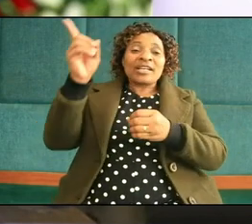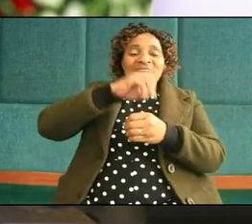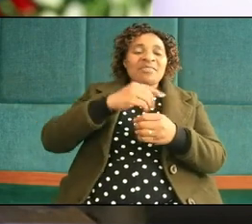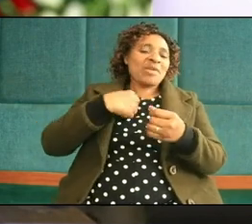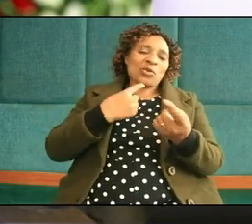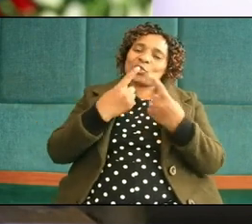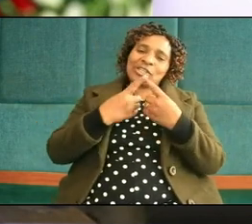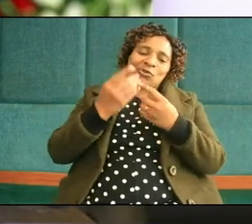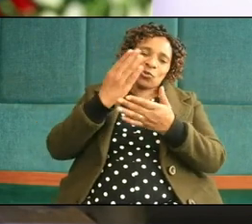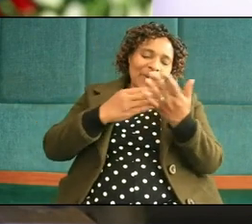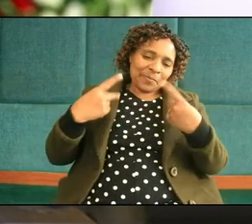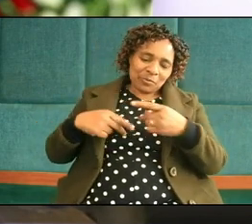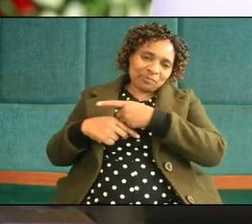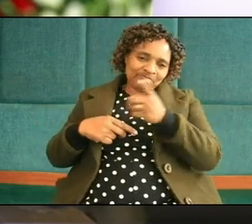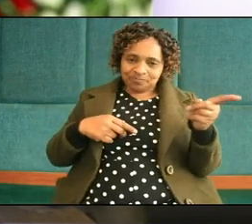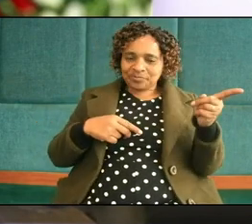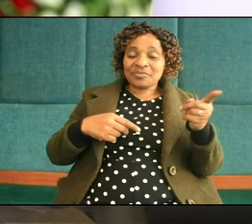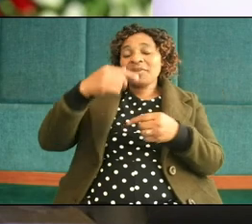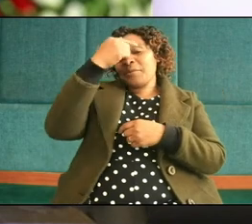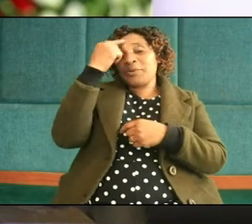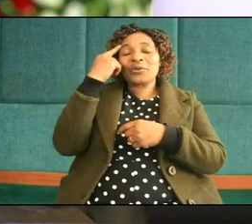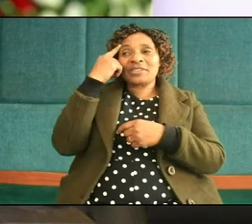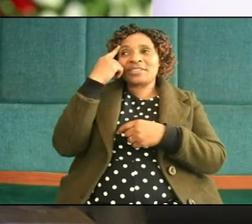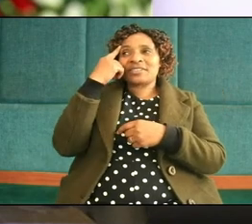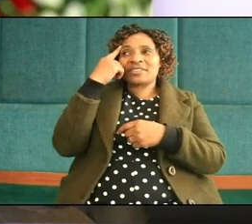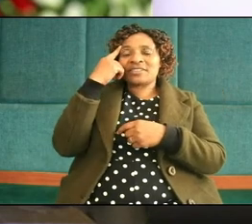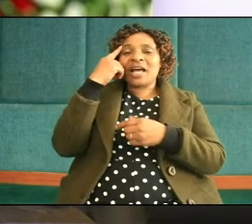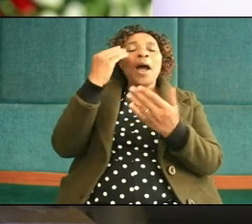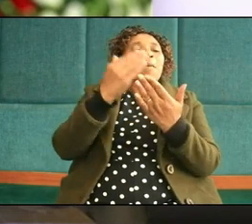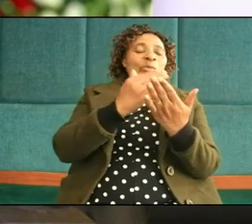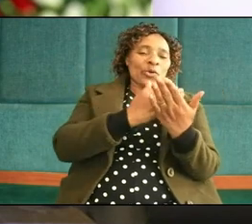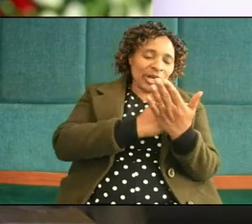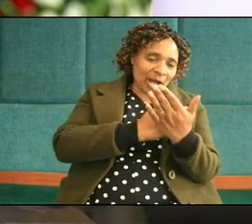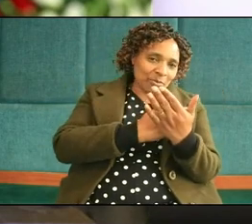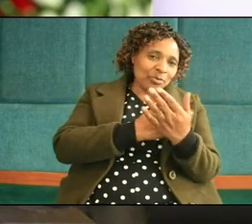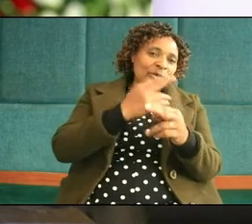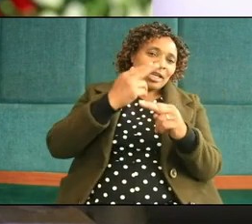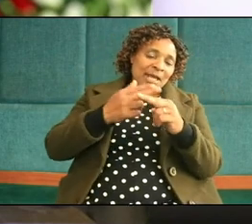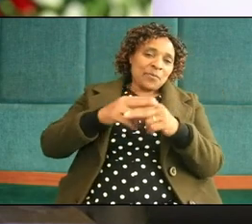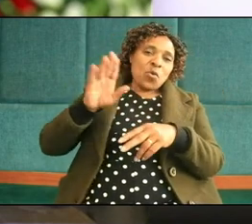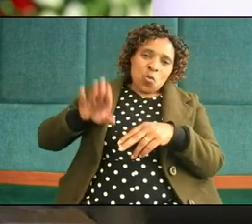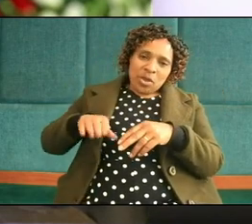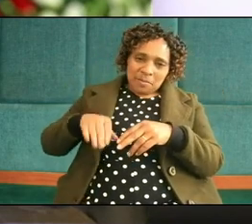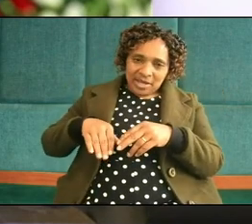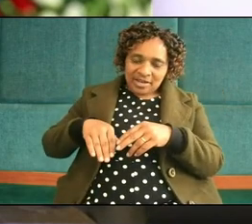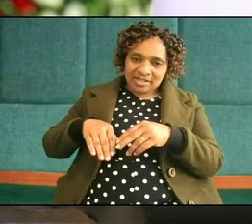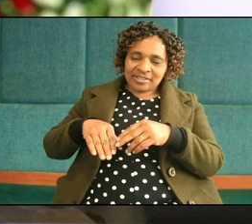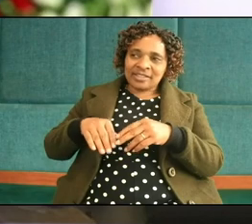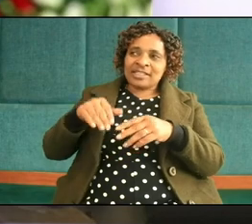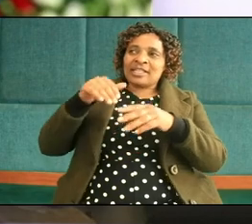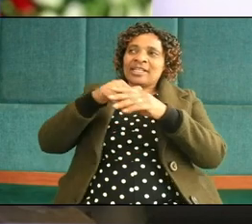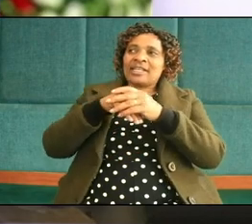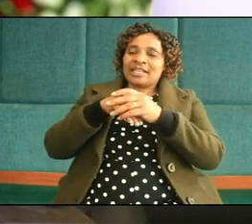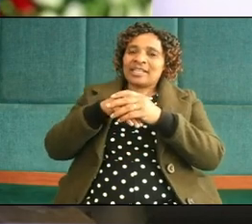some people because we have a program which we call women engage for those who